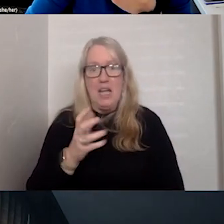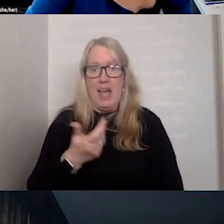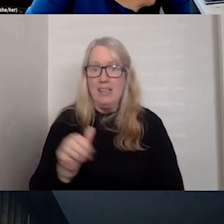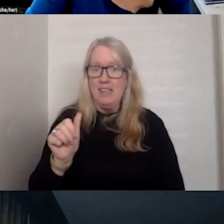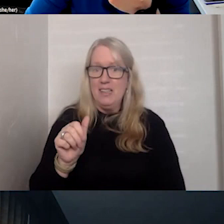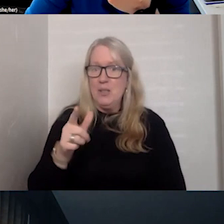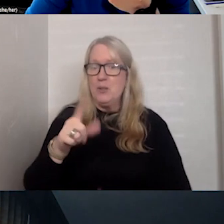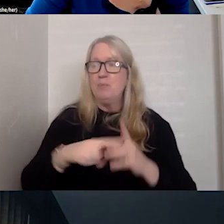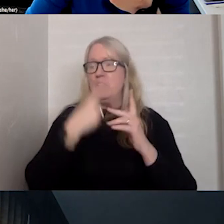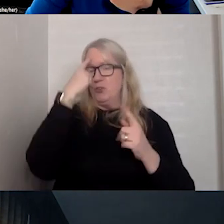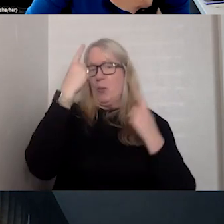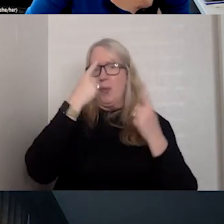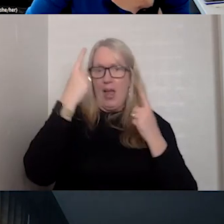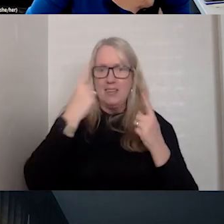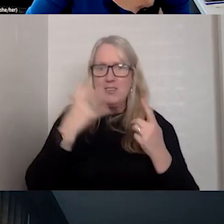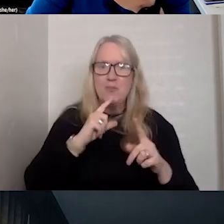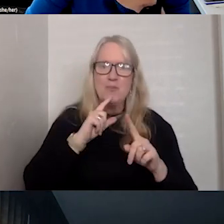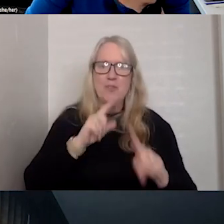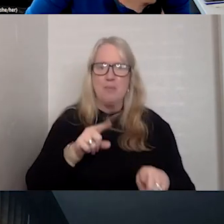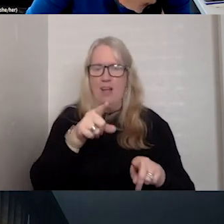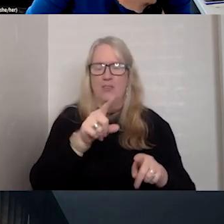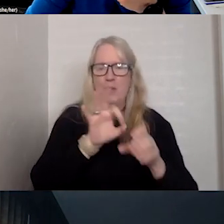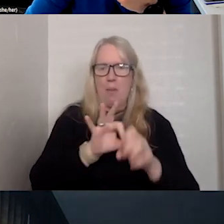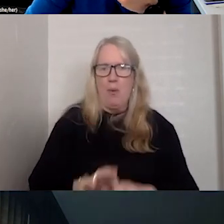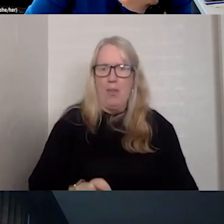initial thoughts as they respond to the poll here?